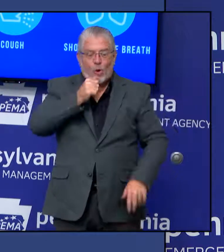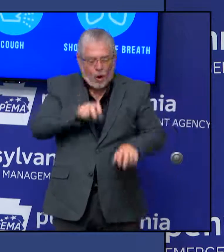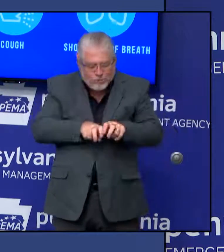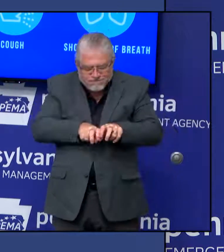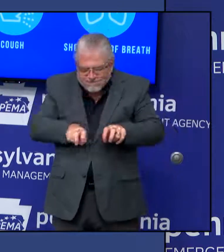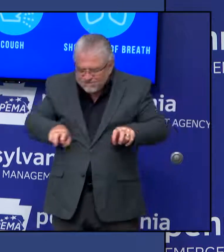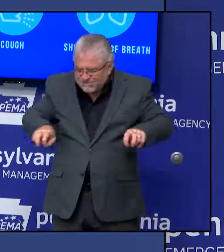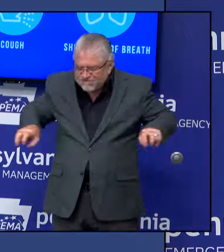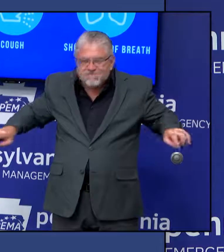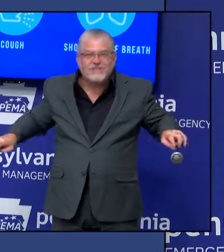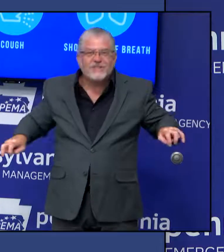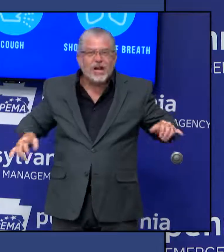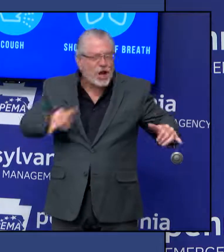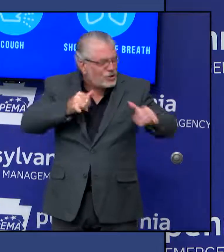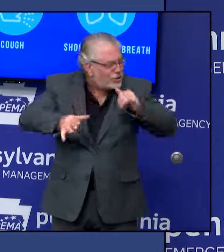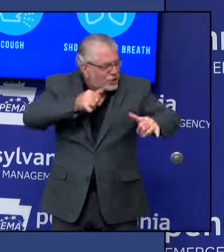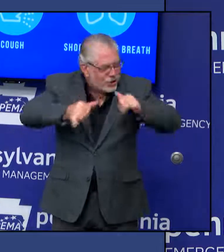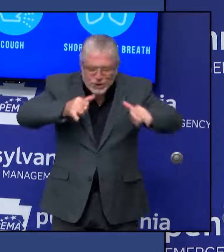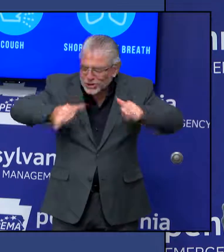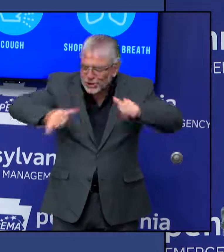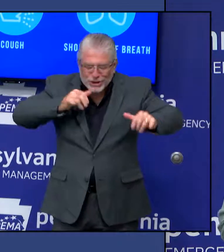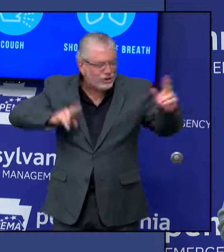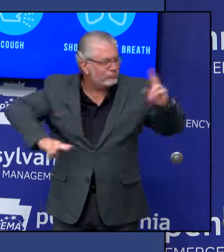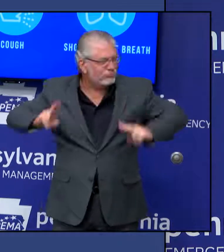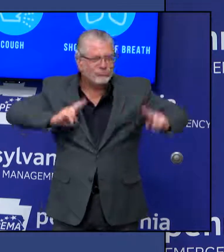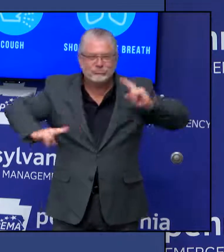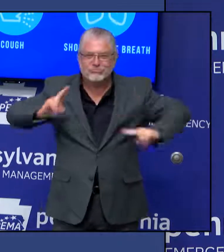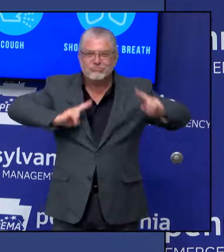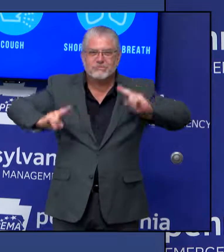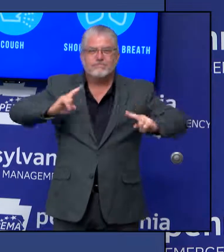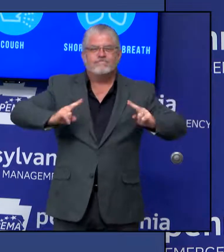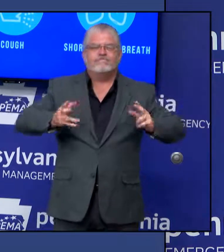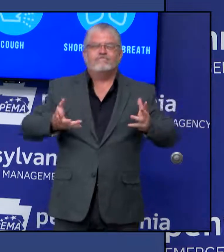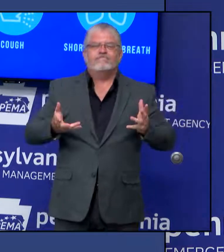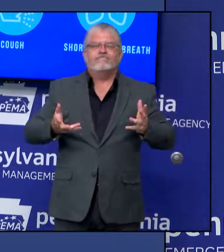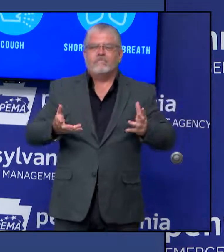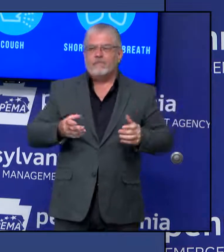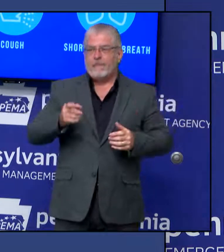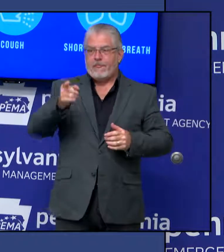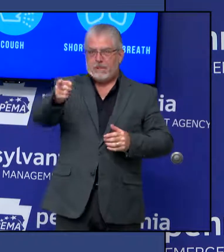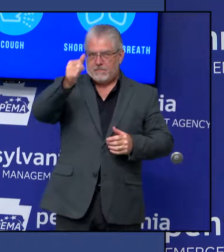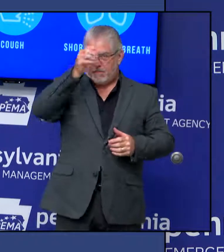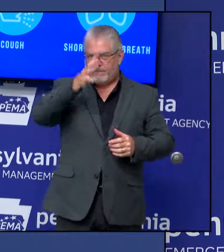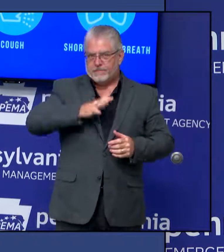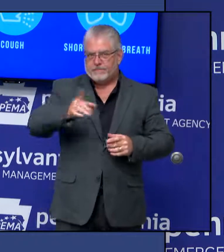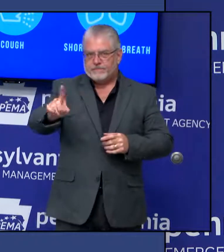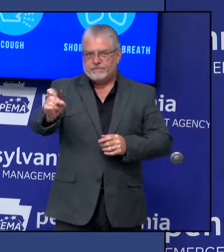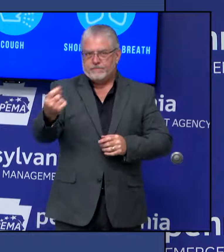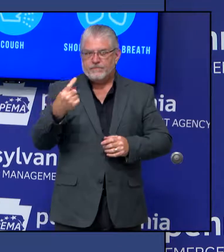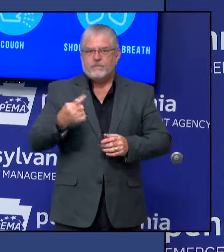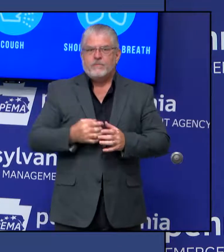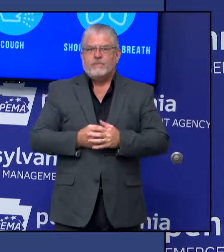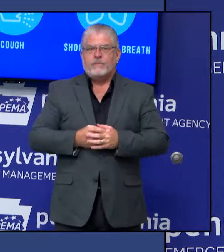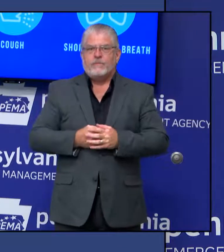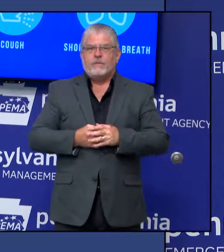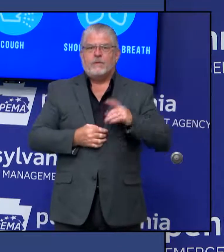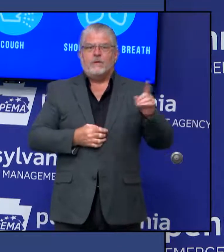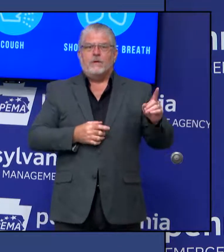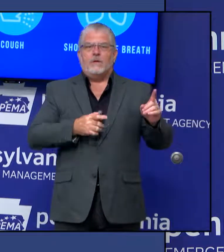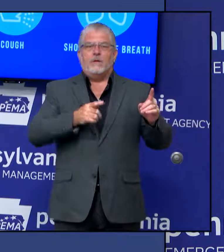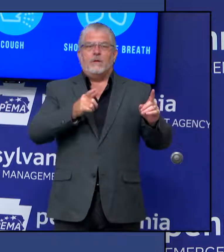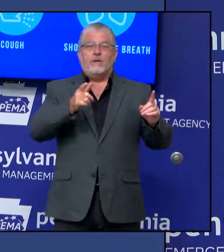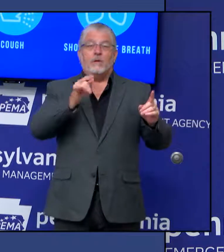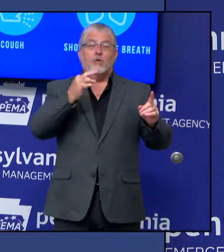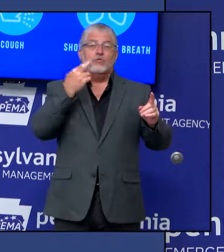stop the spread of COVID-19. Yeah. Well, the Restaurant Lodging Association said today that this is a step in the right direction. They're happy about that. But they're concerned,